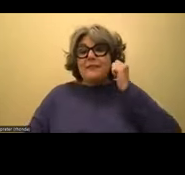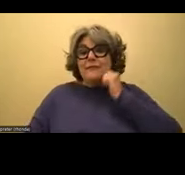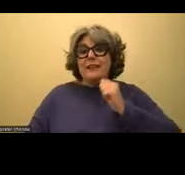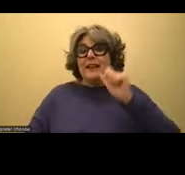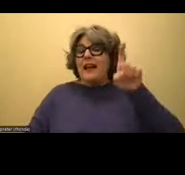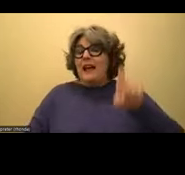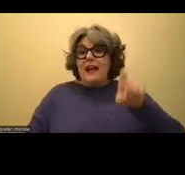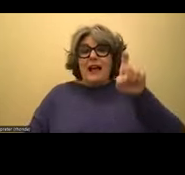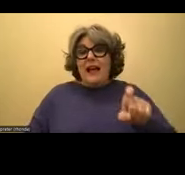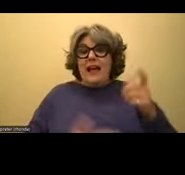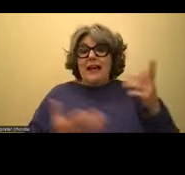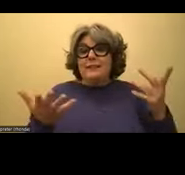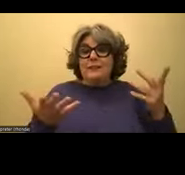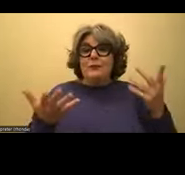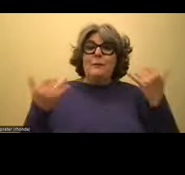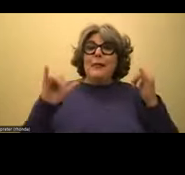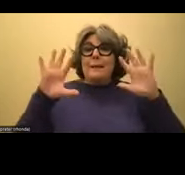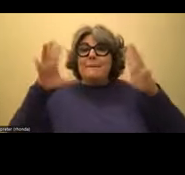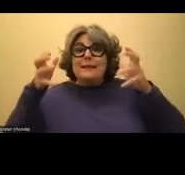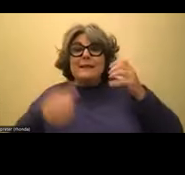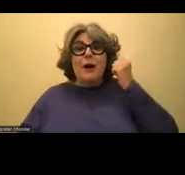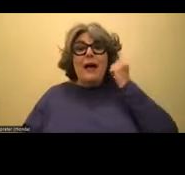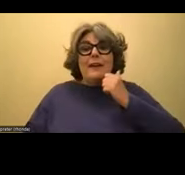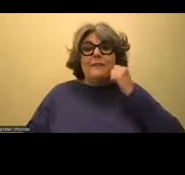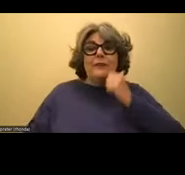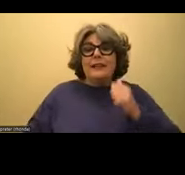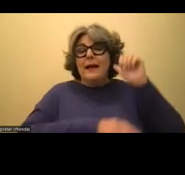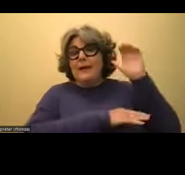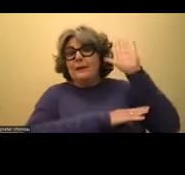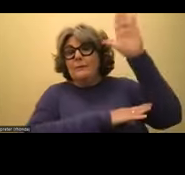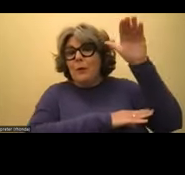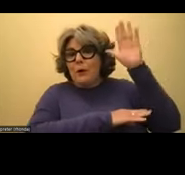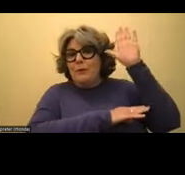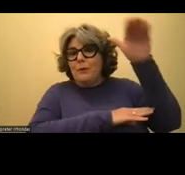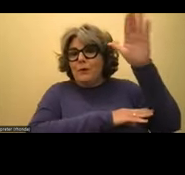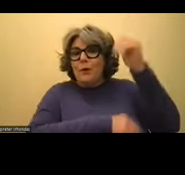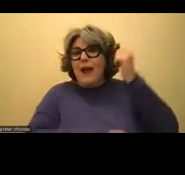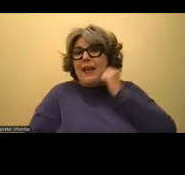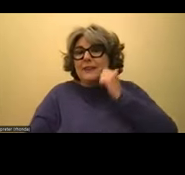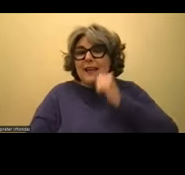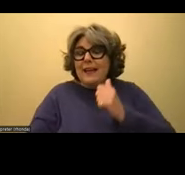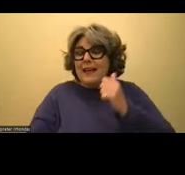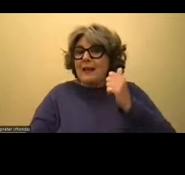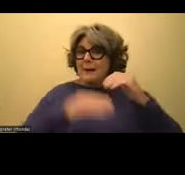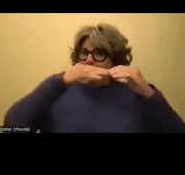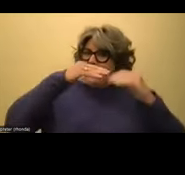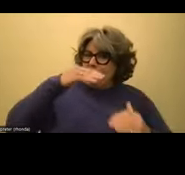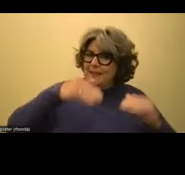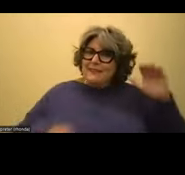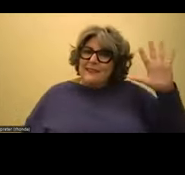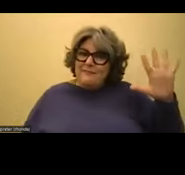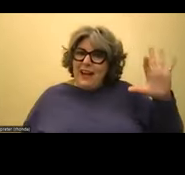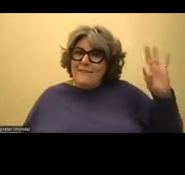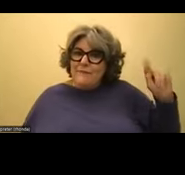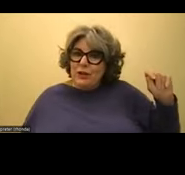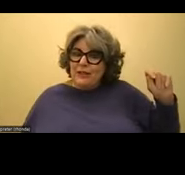you know, play basketball and make and score points, you know, against people who are seven feet tall,